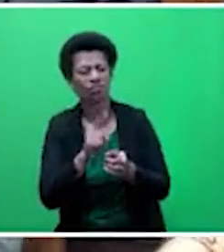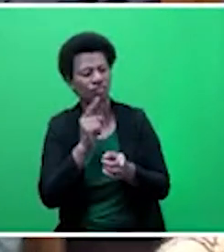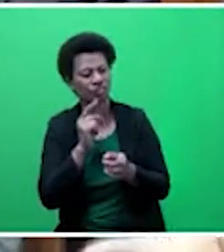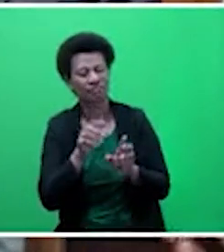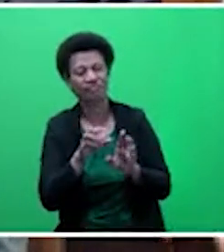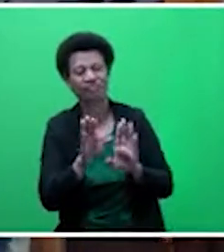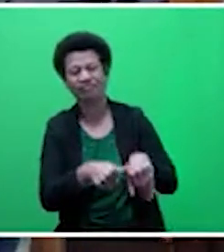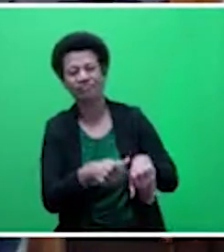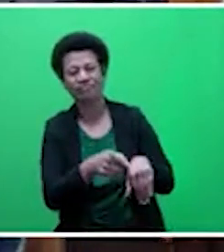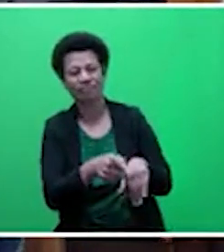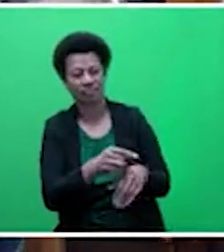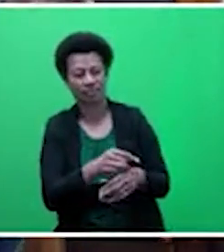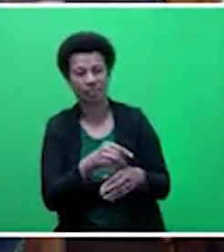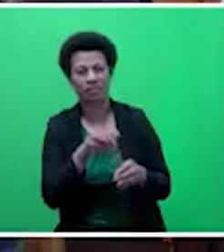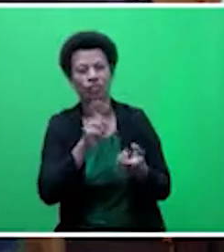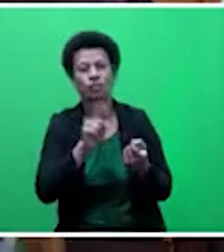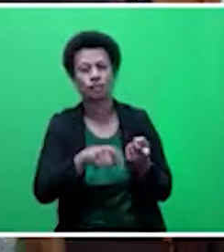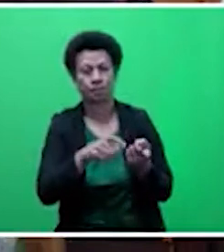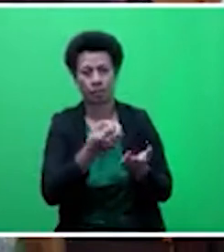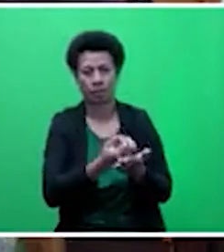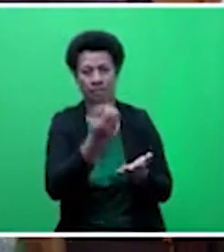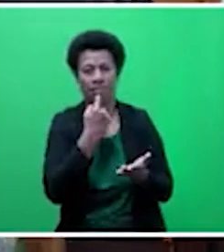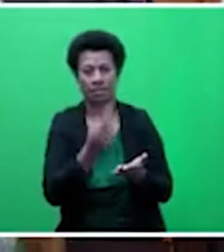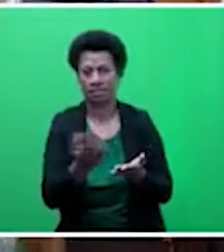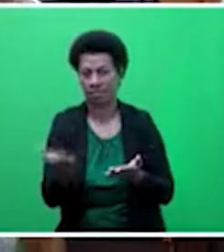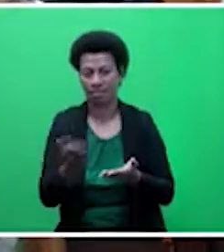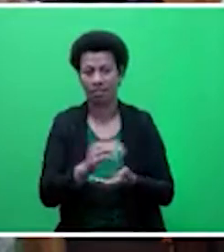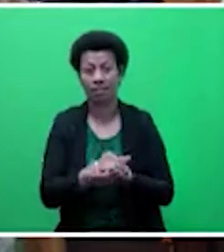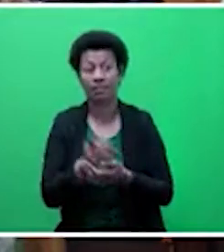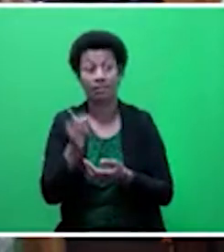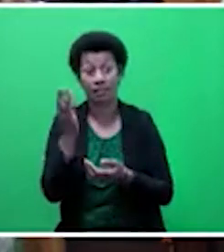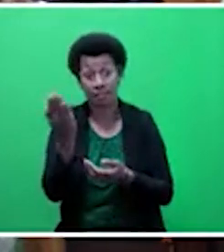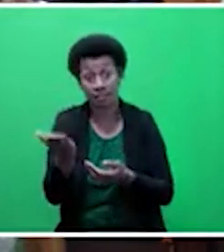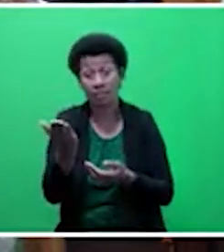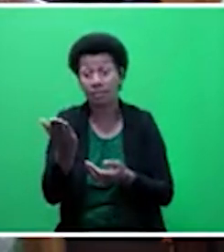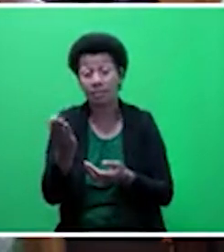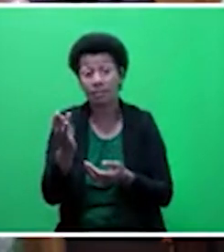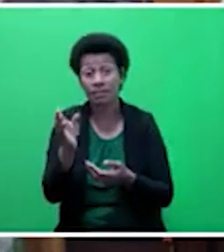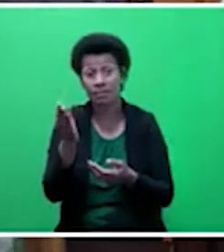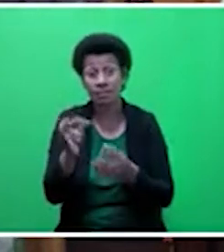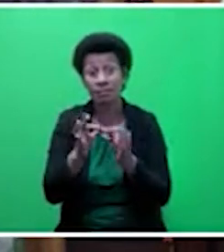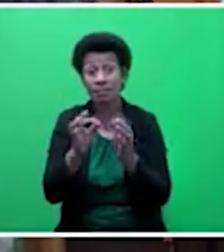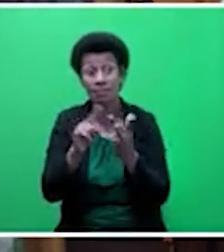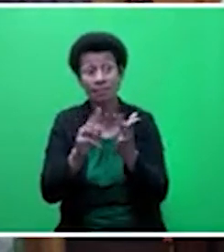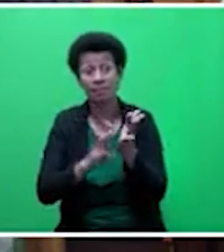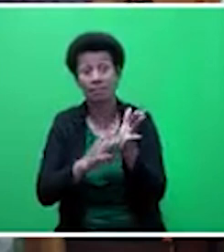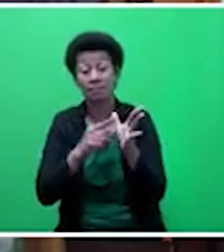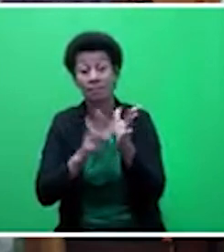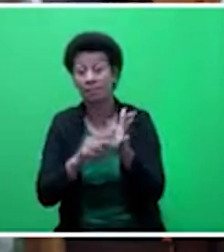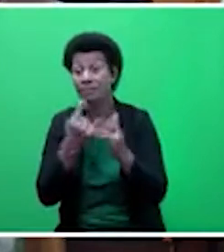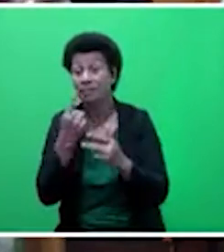job. The fact of the matter is Honourable Prasad should stand up in Parliament. He was actually investigated by FCCC. He was investigated by